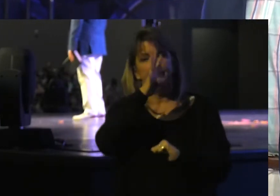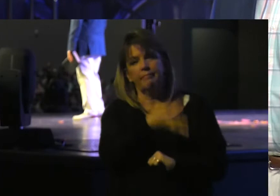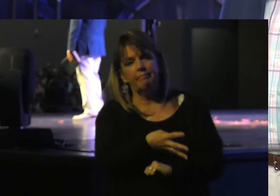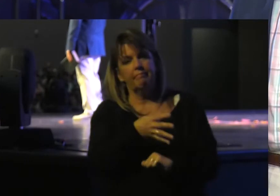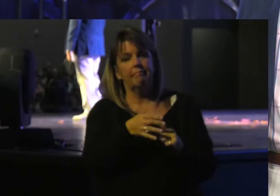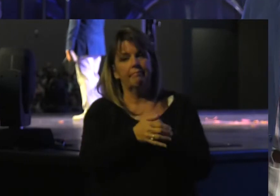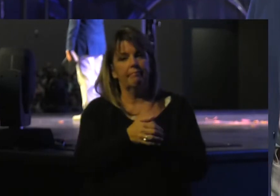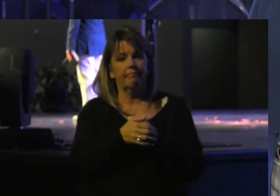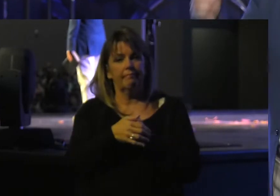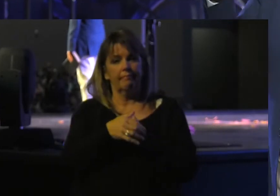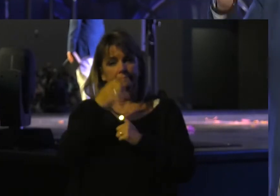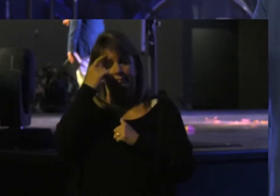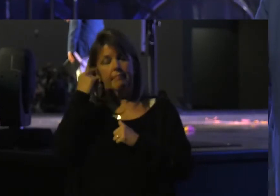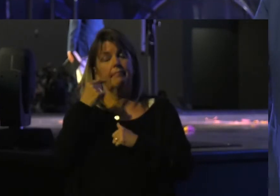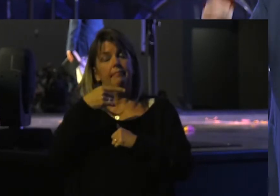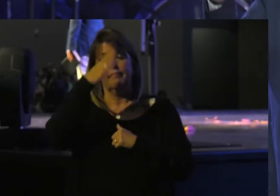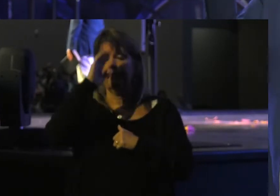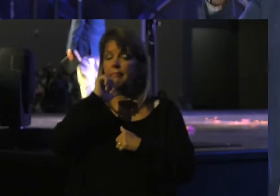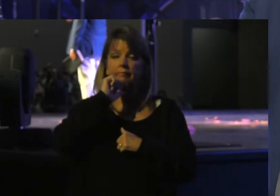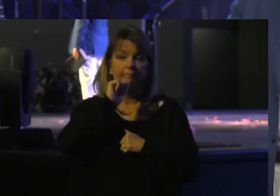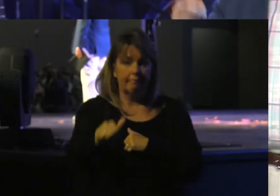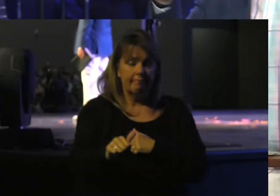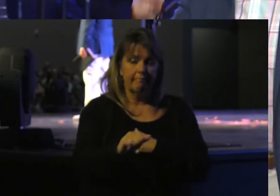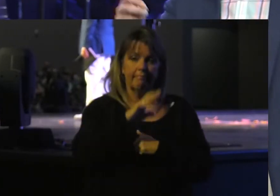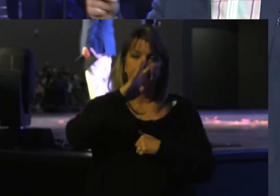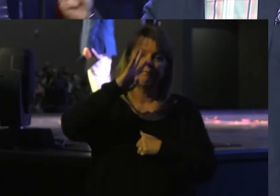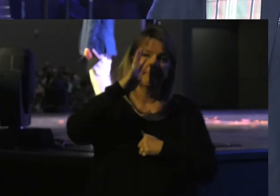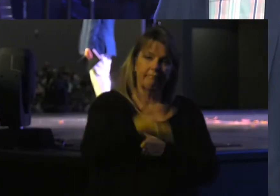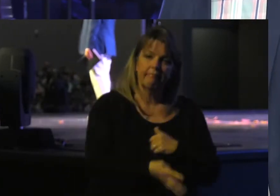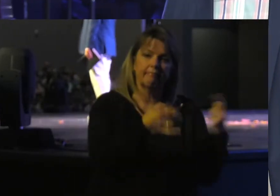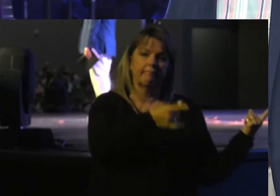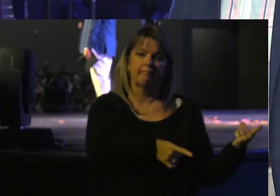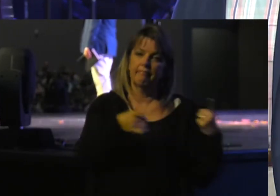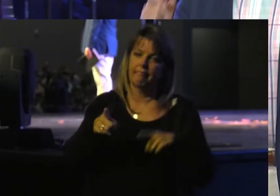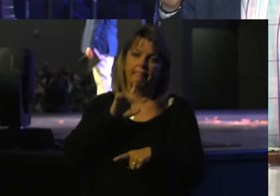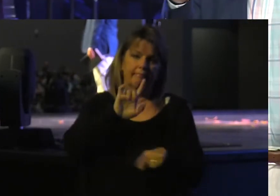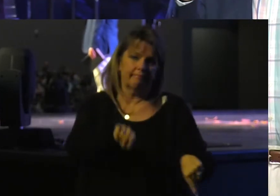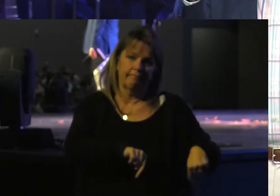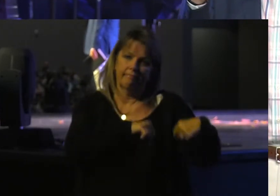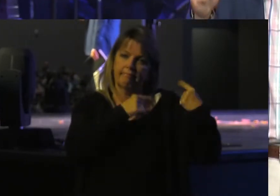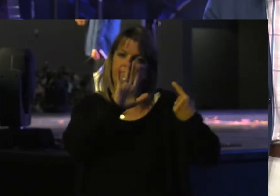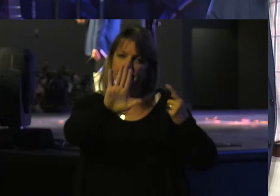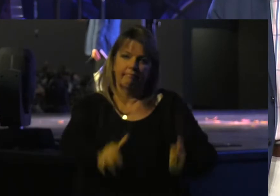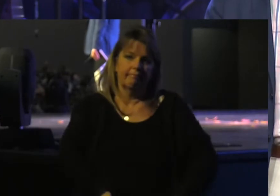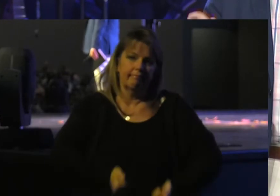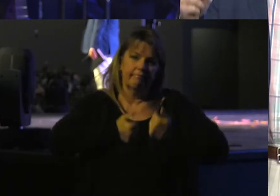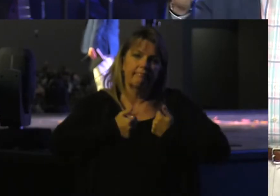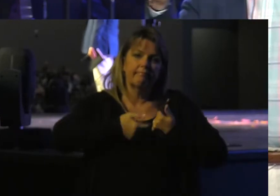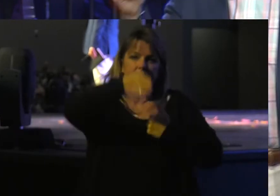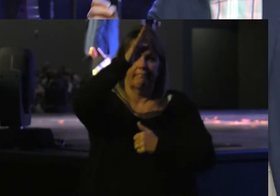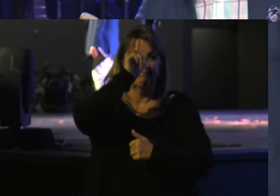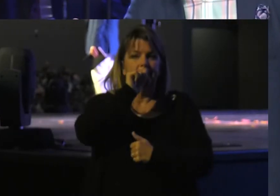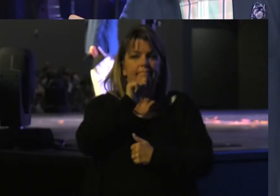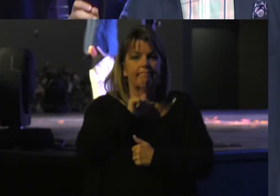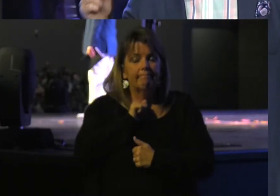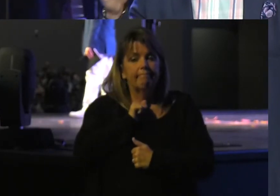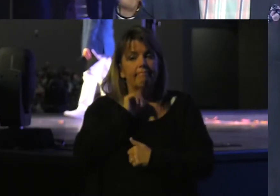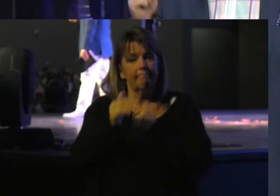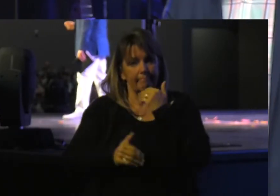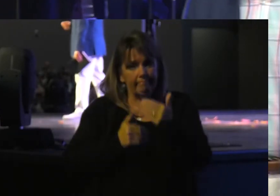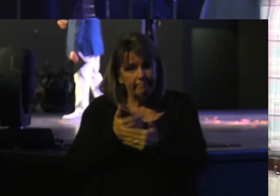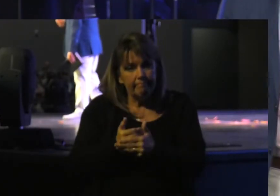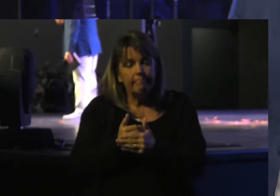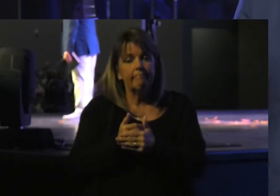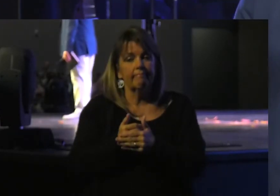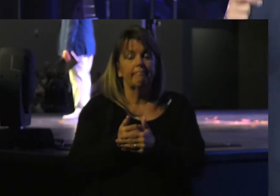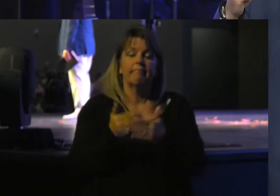Through as a Child He has not Ignored what's Going on He is patient He is kind He